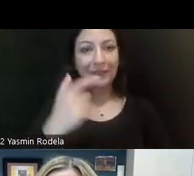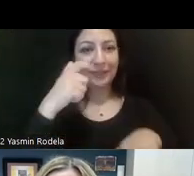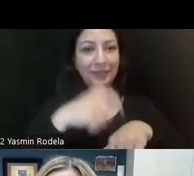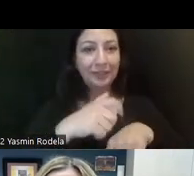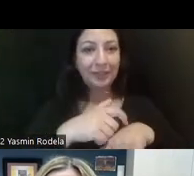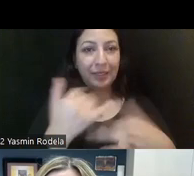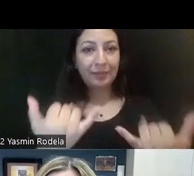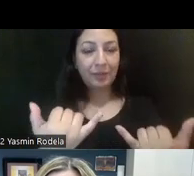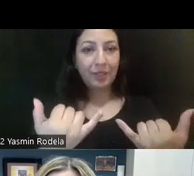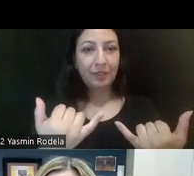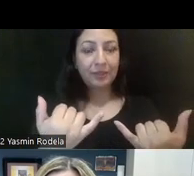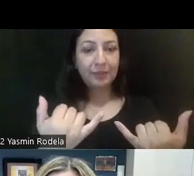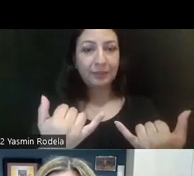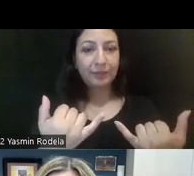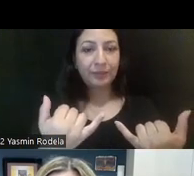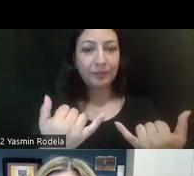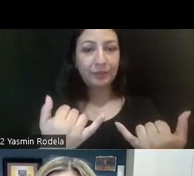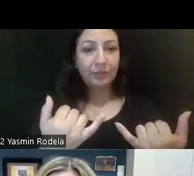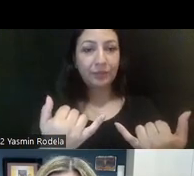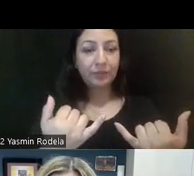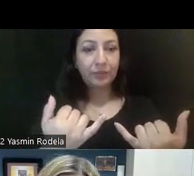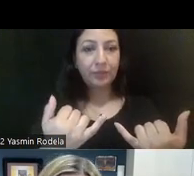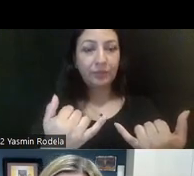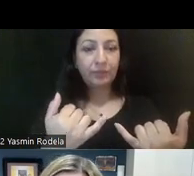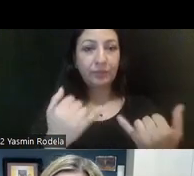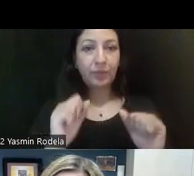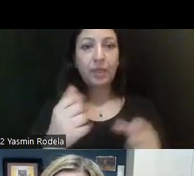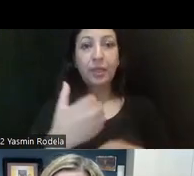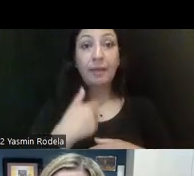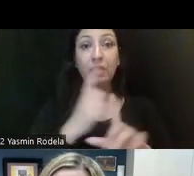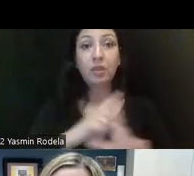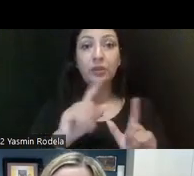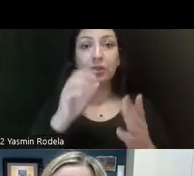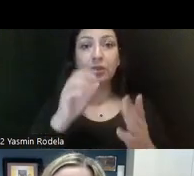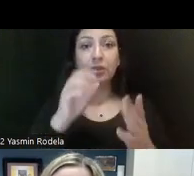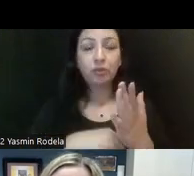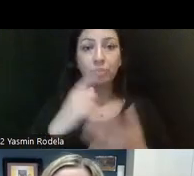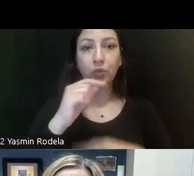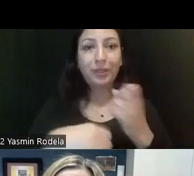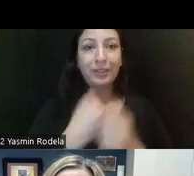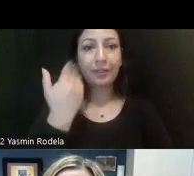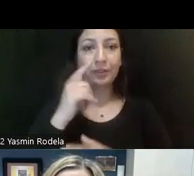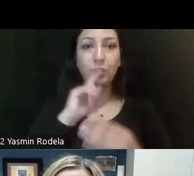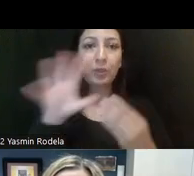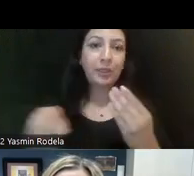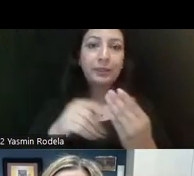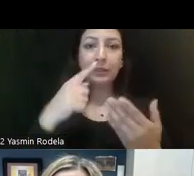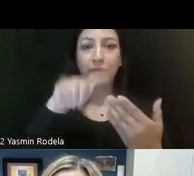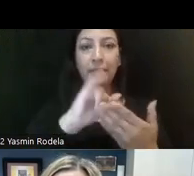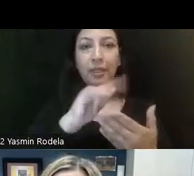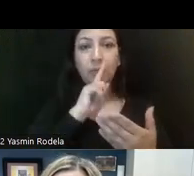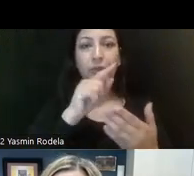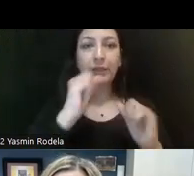to take, uh, um, a piece It of legislation that was written 20 years ago and to make sure that it was